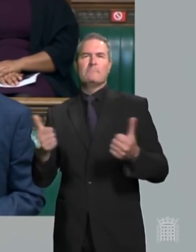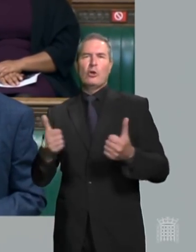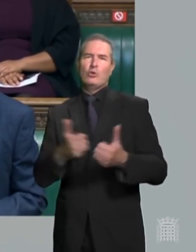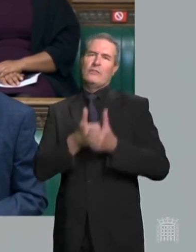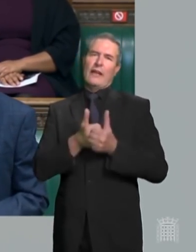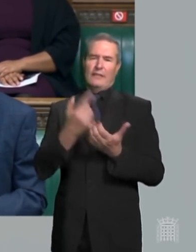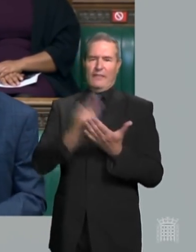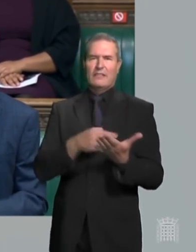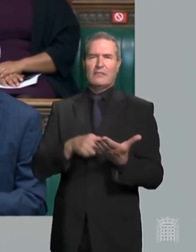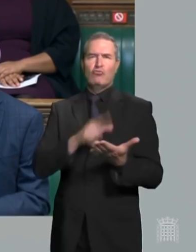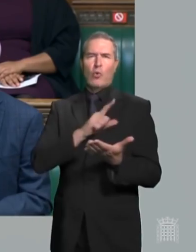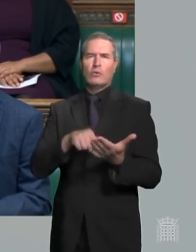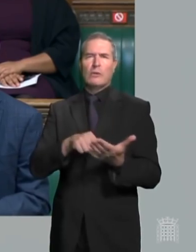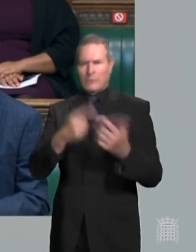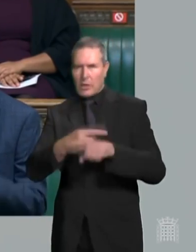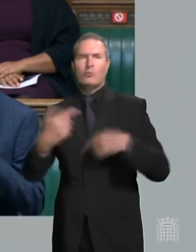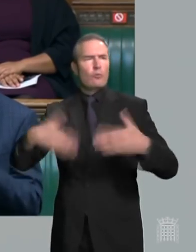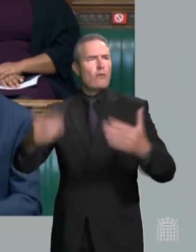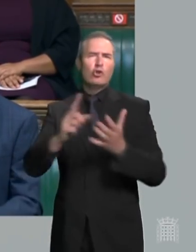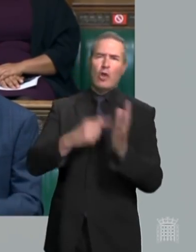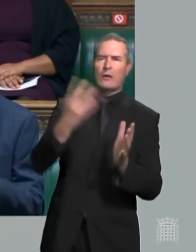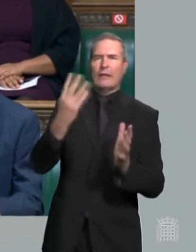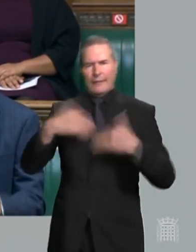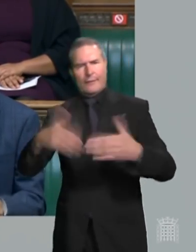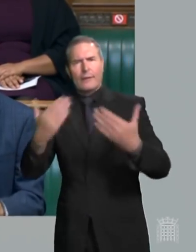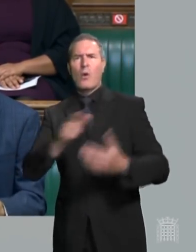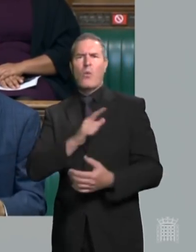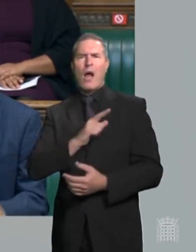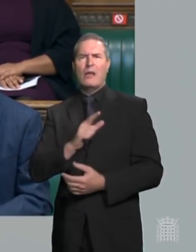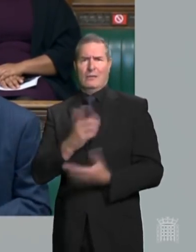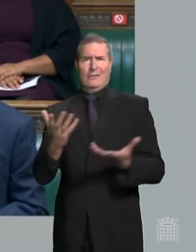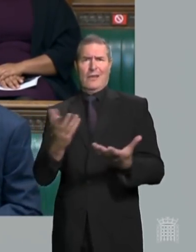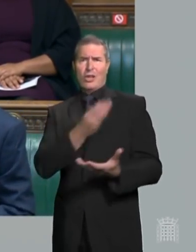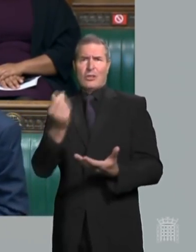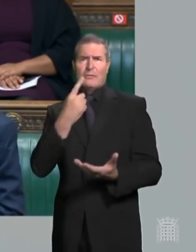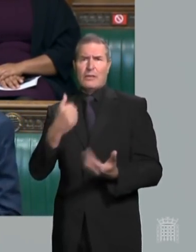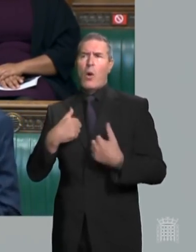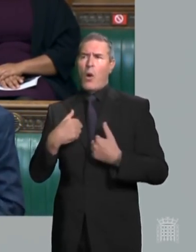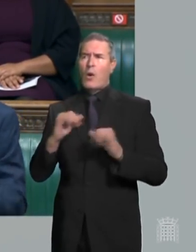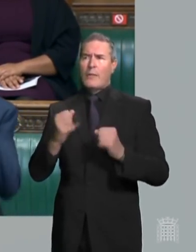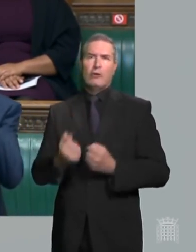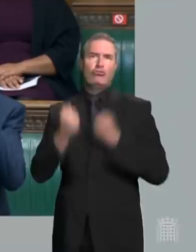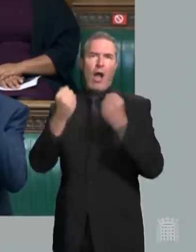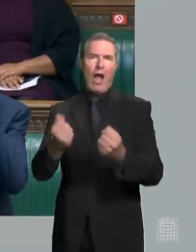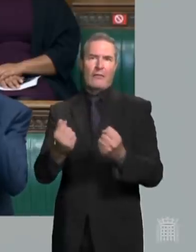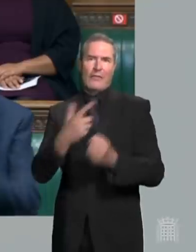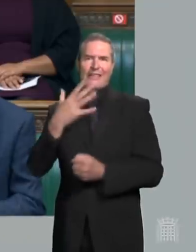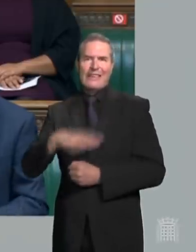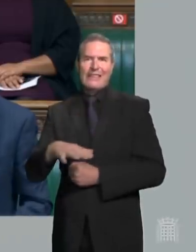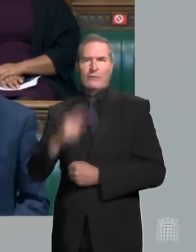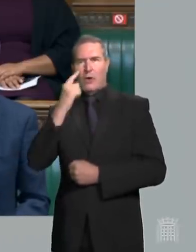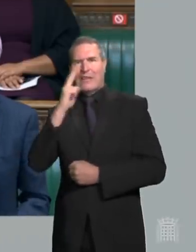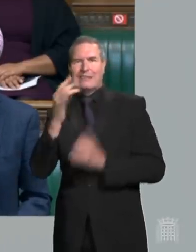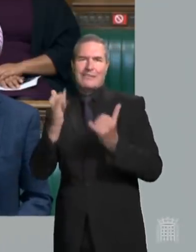defend the indefensible saying it's time to move on with some even having the gall to tell us that they too go for a long drive when they need to get their eyesight